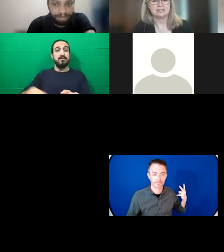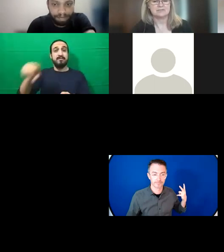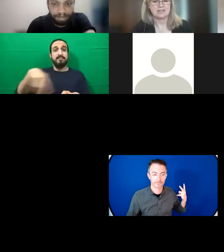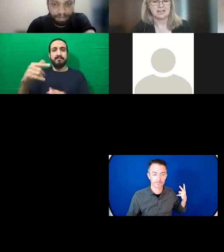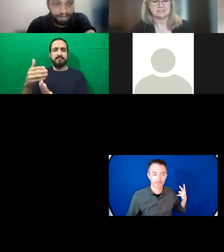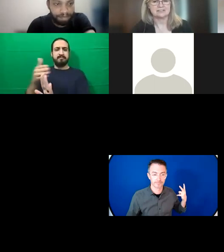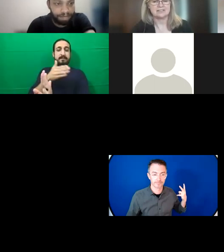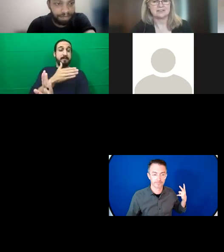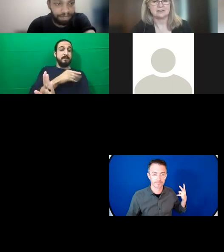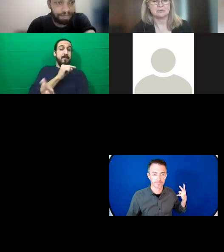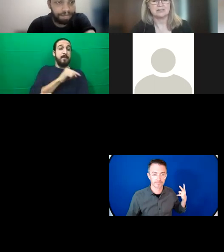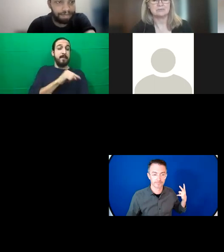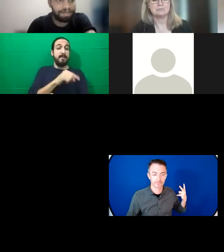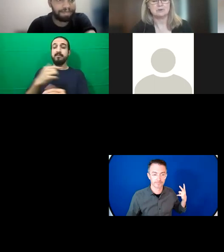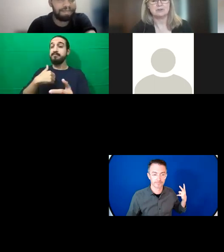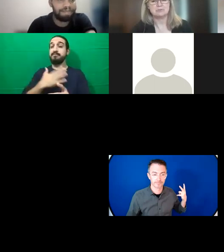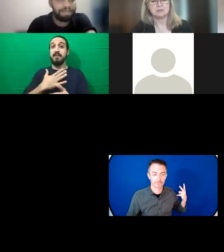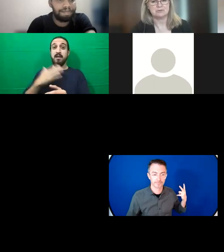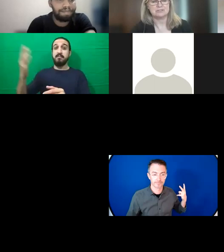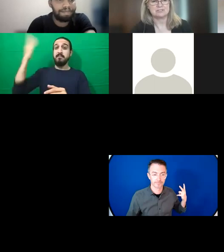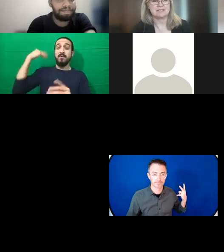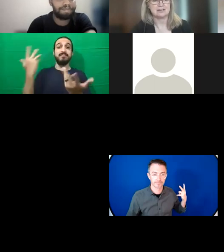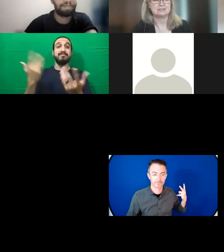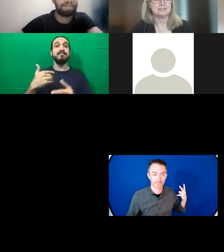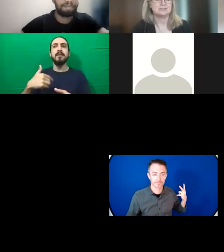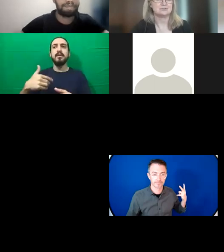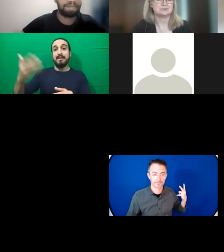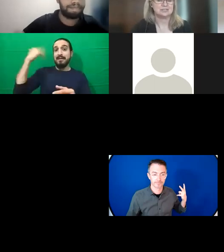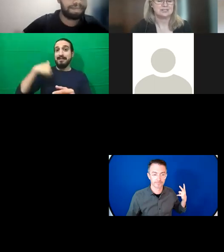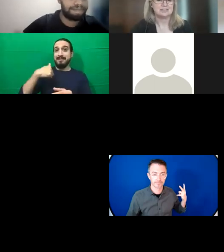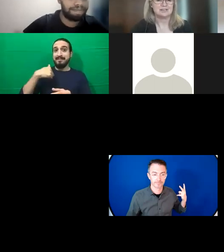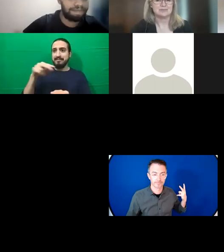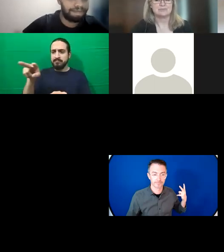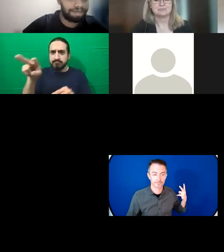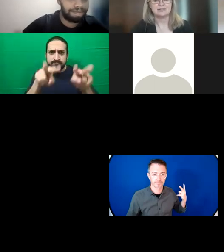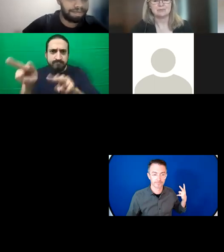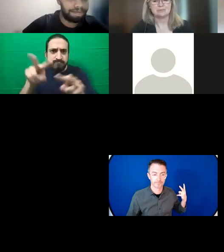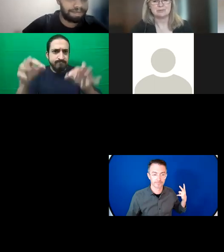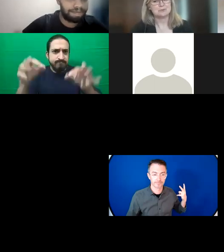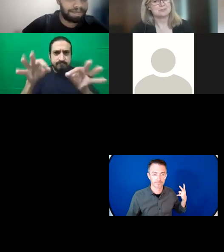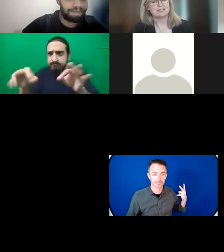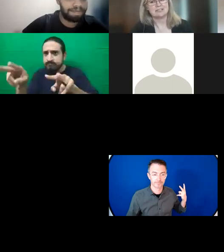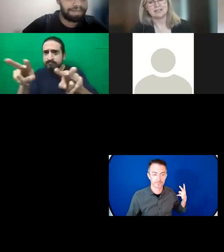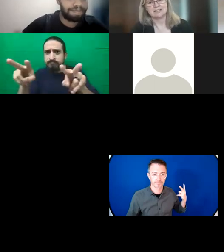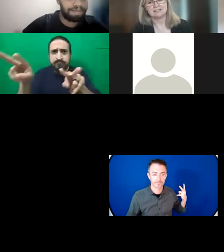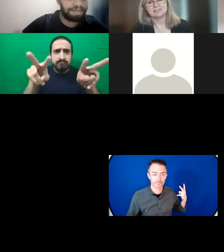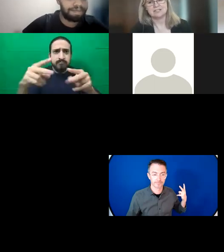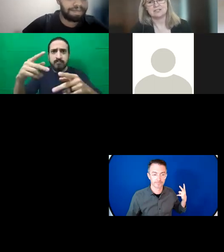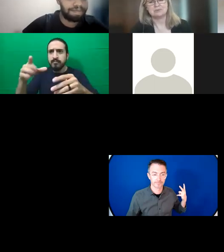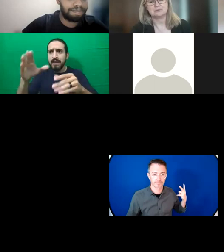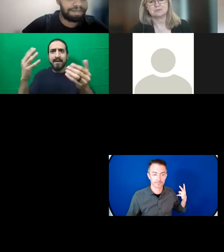different actors together but then moving beyond our individual climate bubbles and